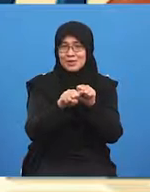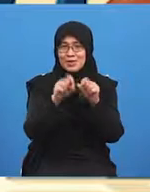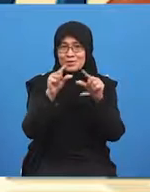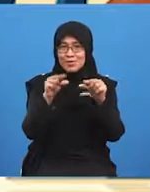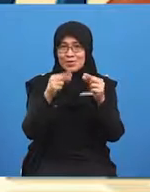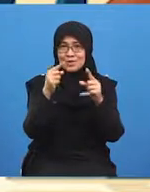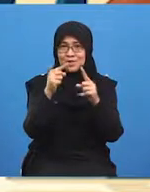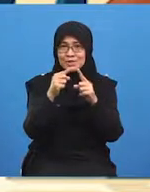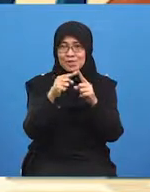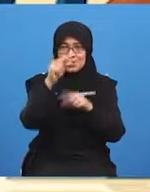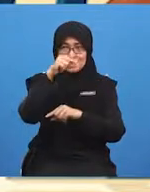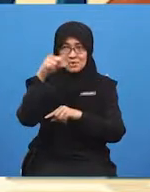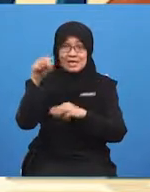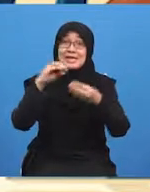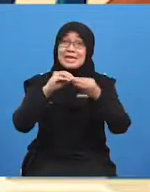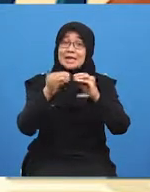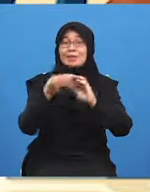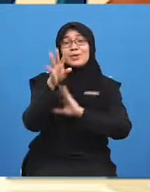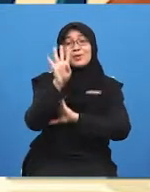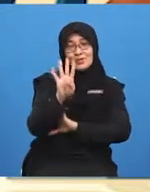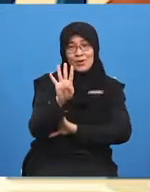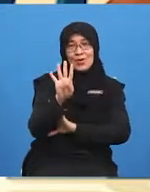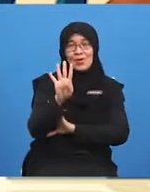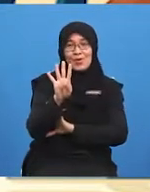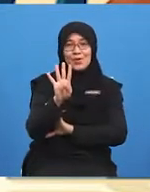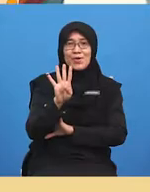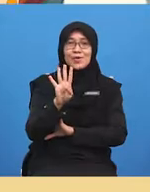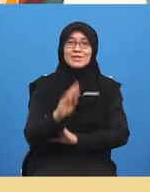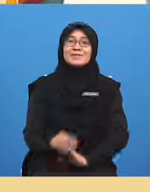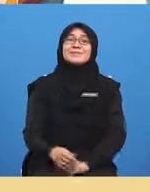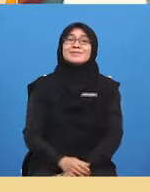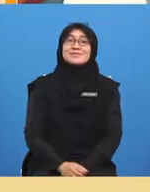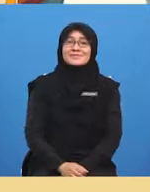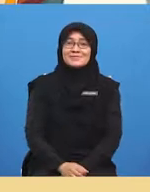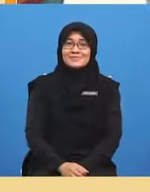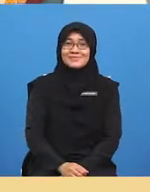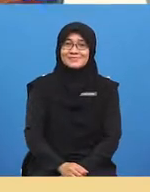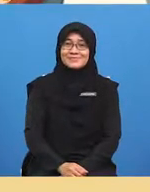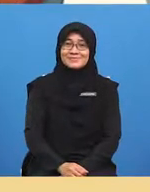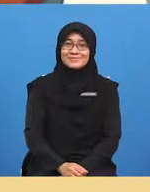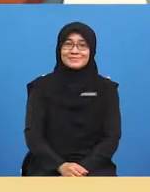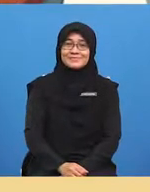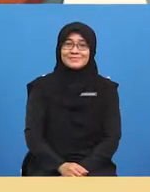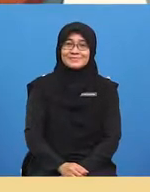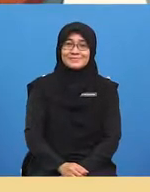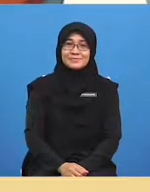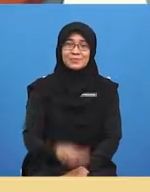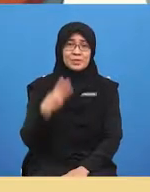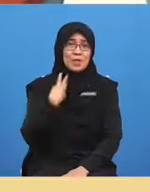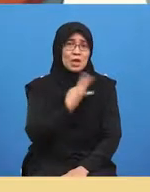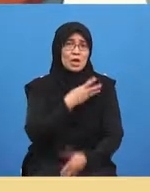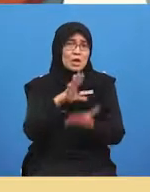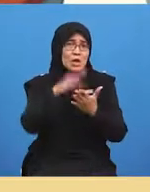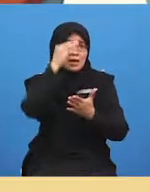write the number four well done boys and girls we have learned